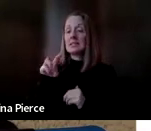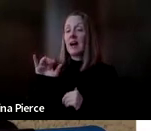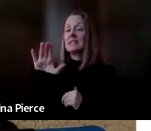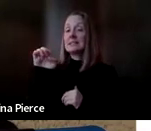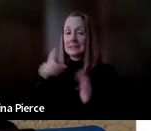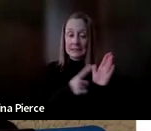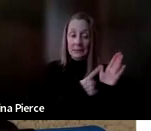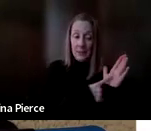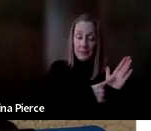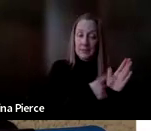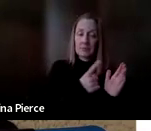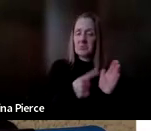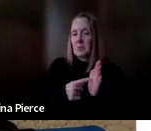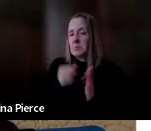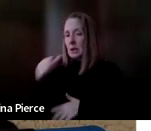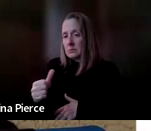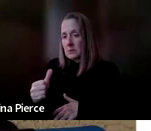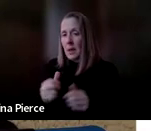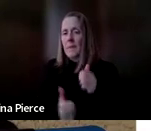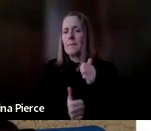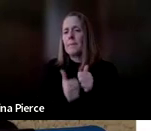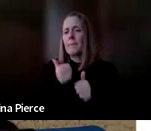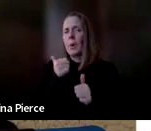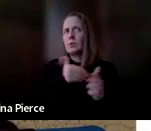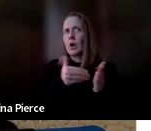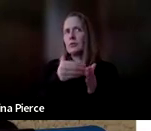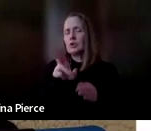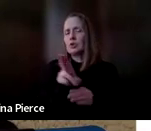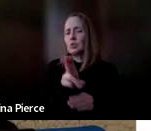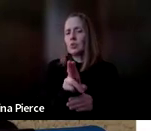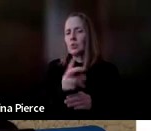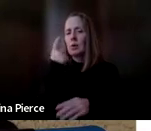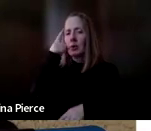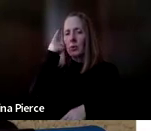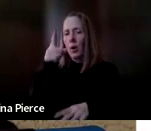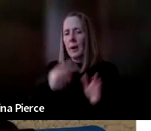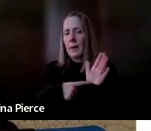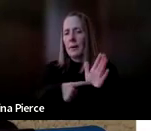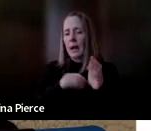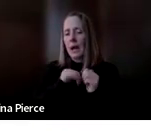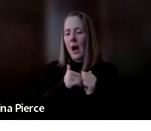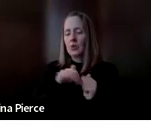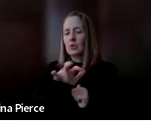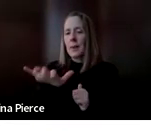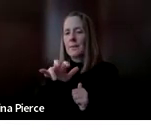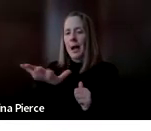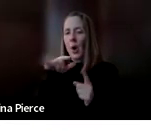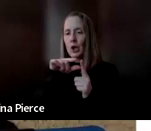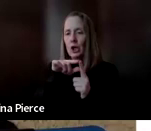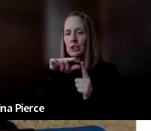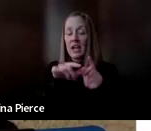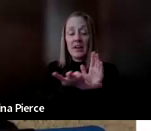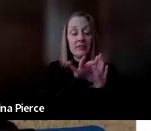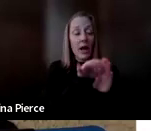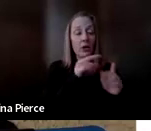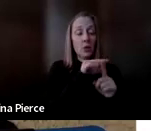and not at other times. She uses it most often at this point to model how to spell words. So she can find the word in her